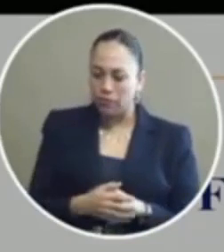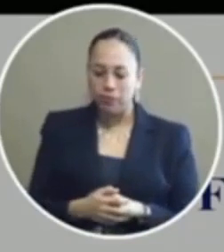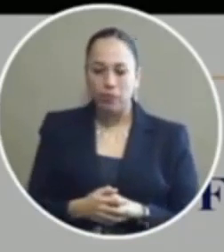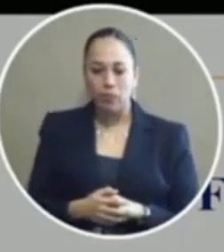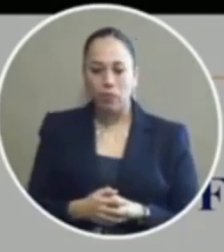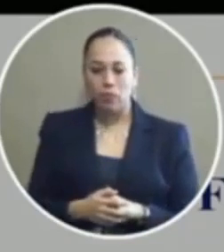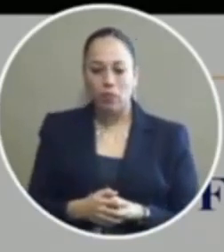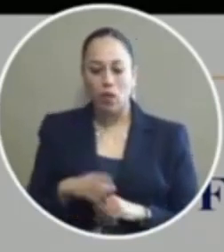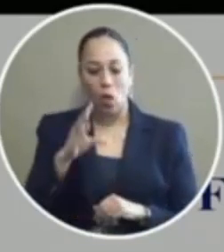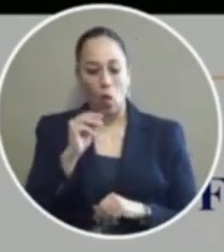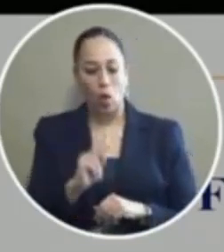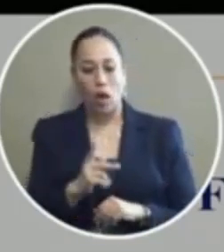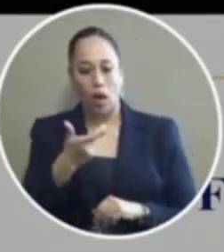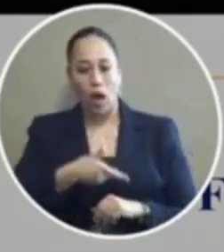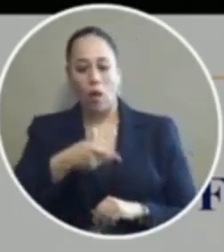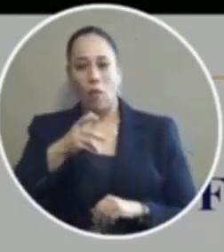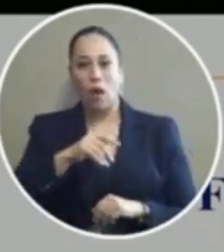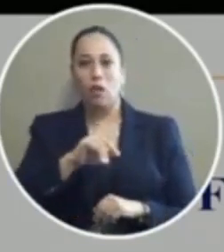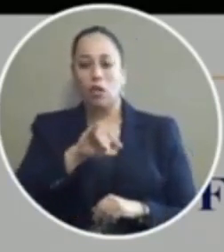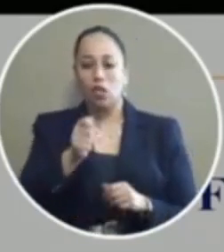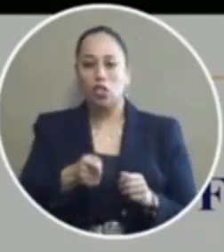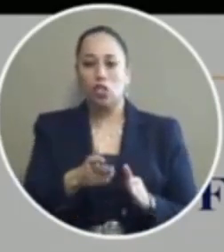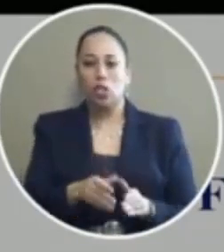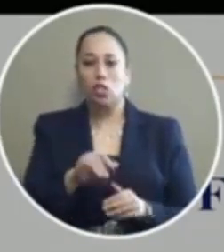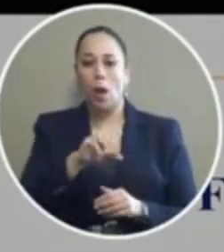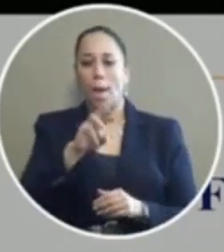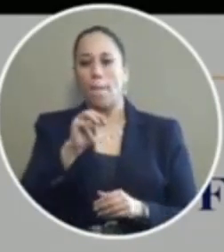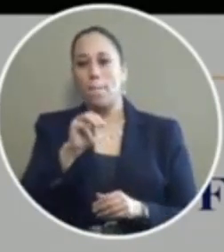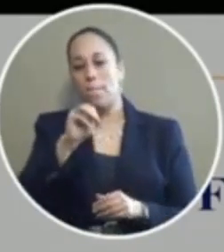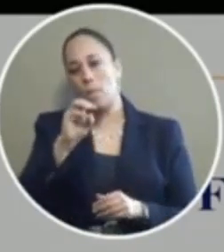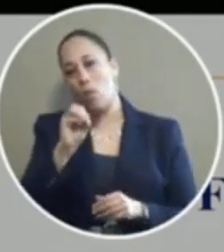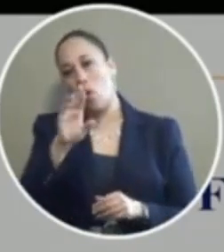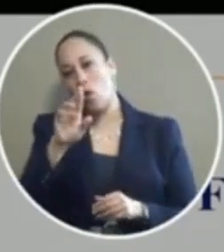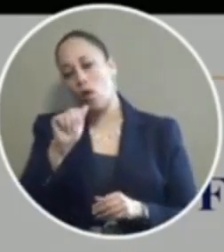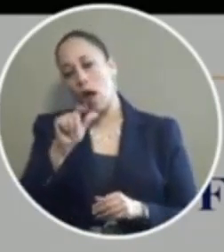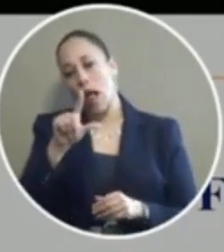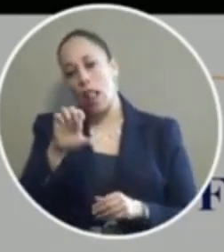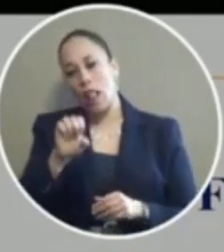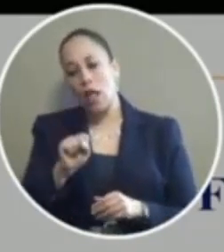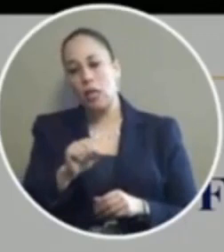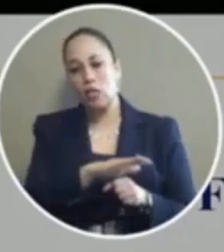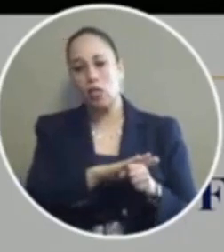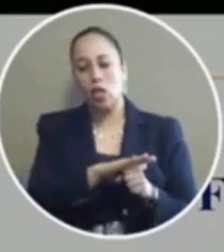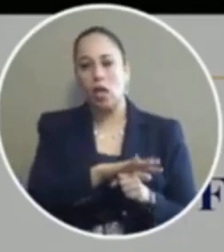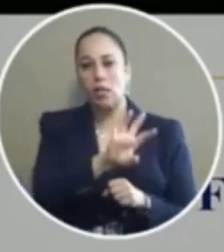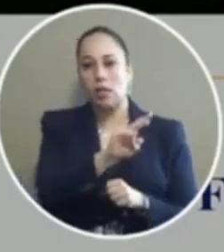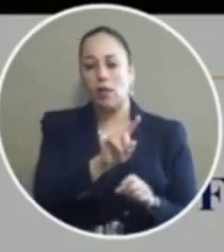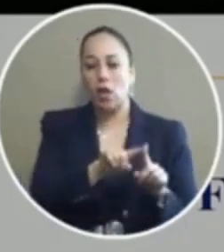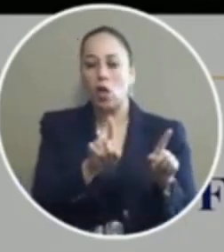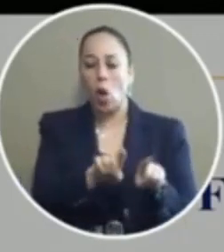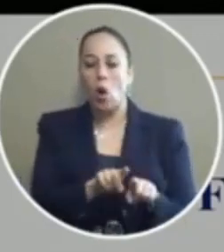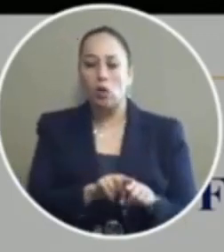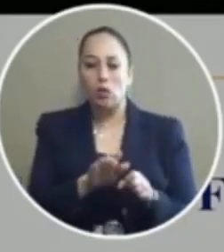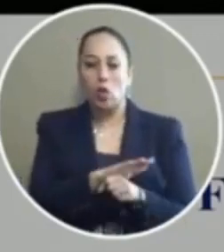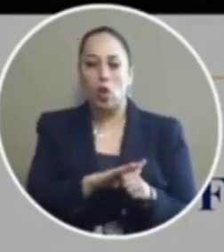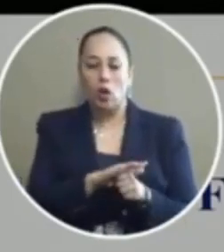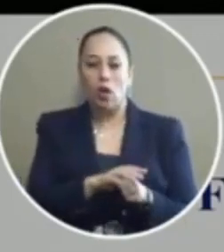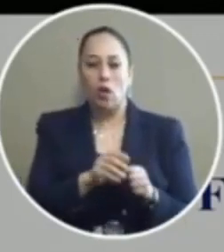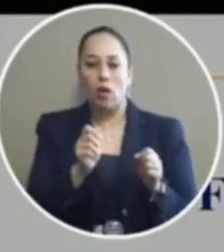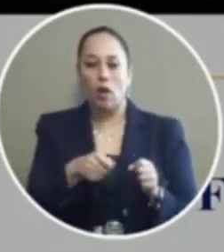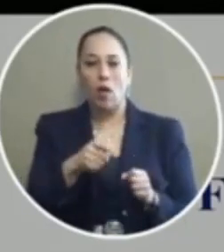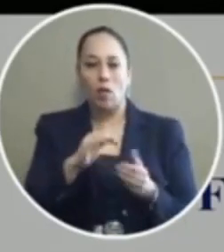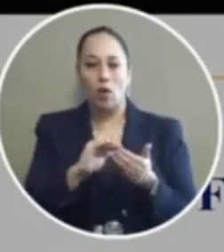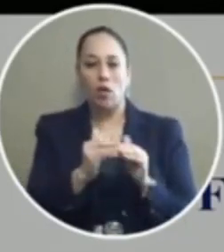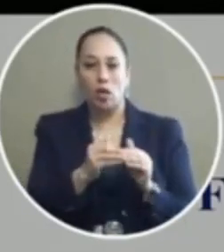so I'm judge Ruben Morales I'm the judge of county court at law number seven but I'm also the local presiding judge for the county